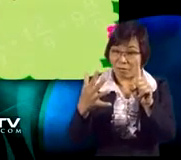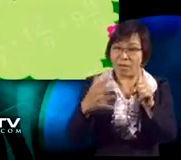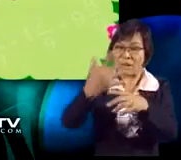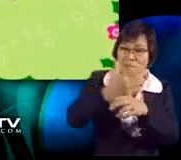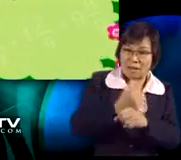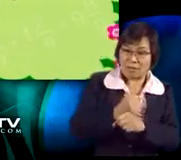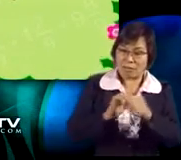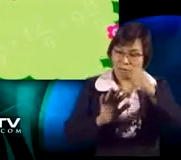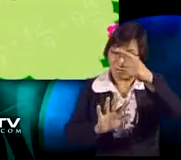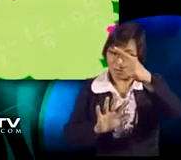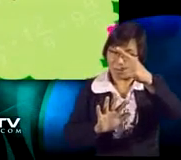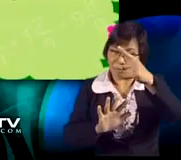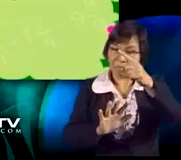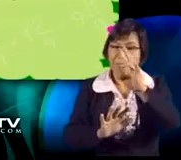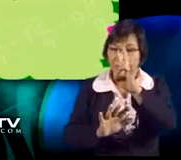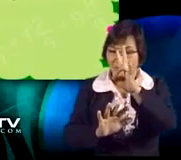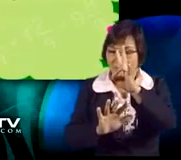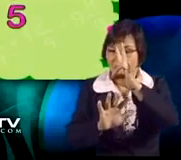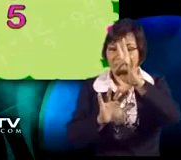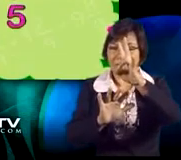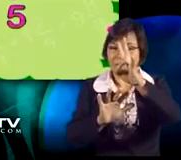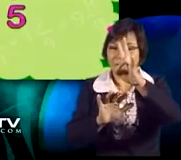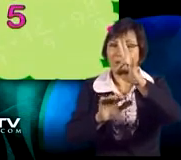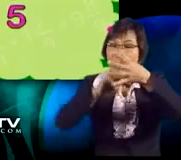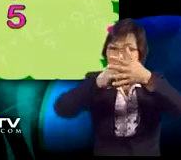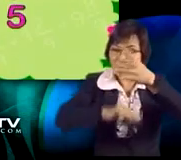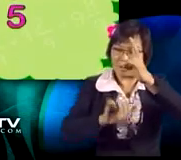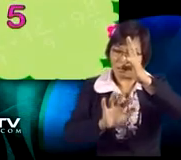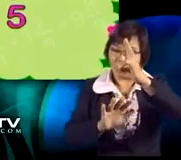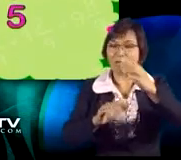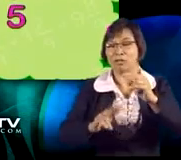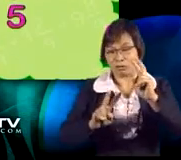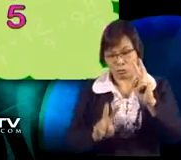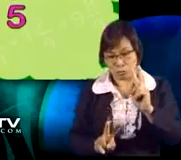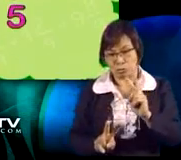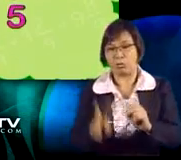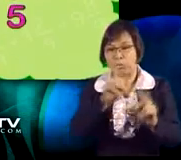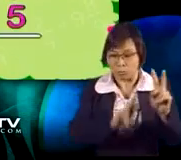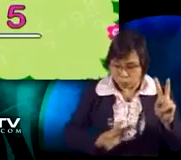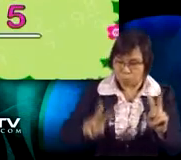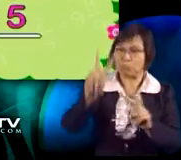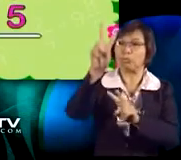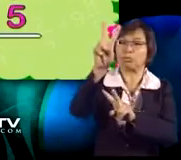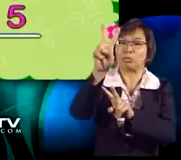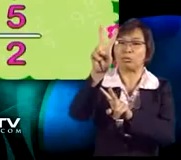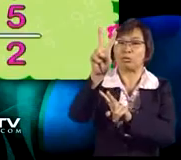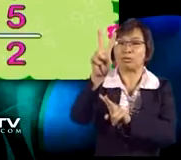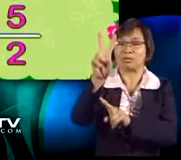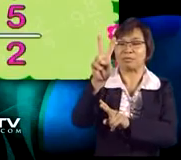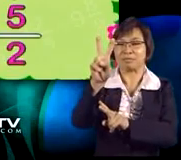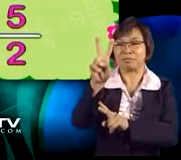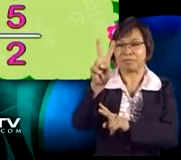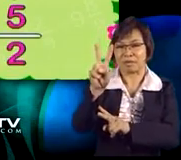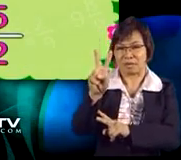Multiply that by 5. We should get 5 at the bottom. Then, 7 minus 5